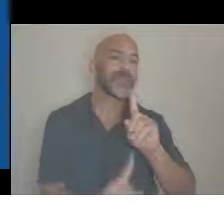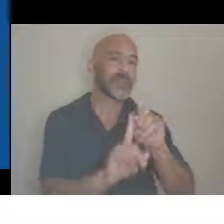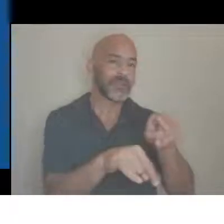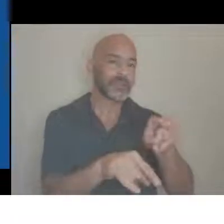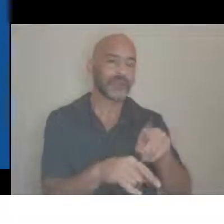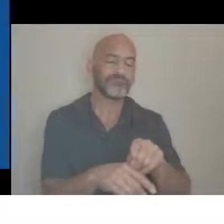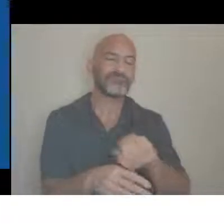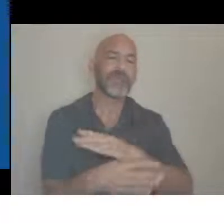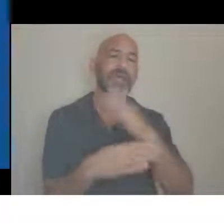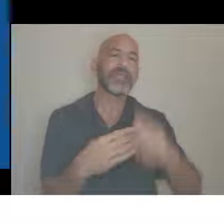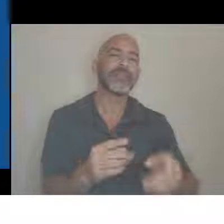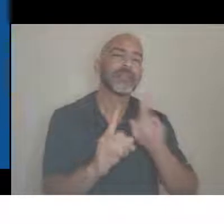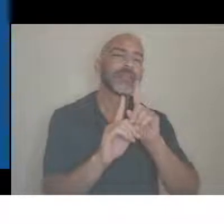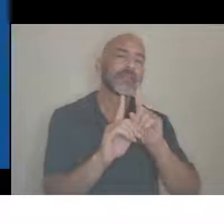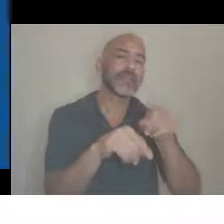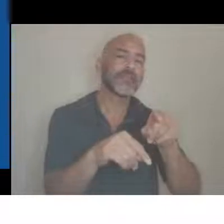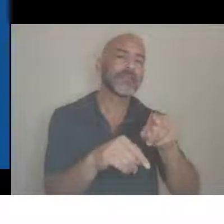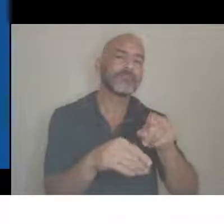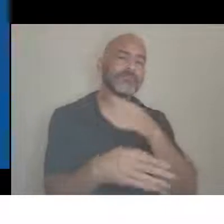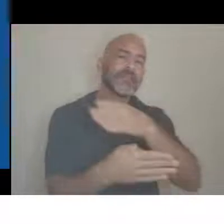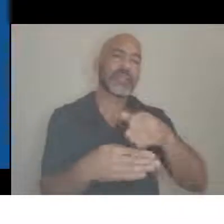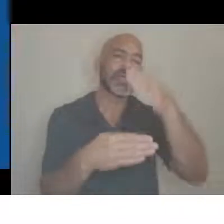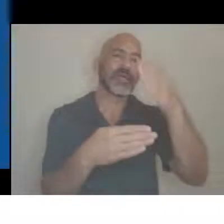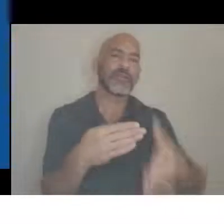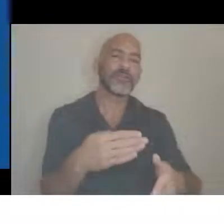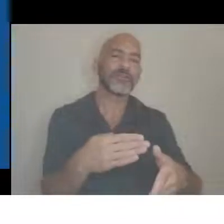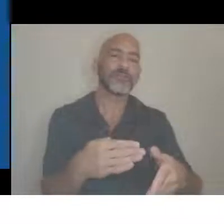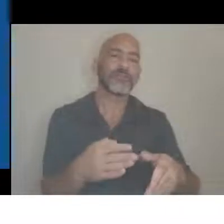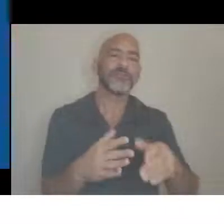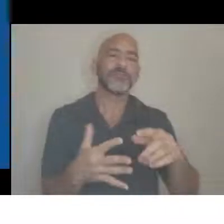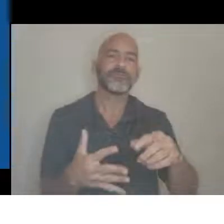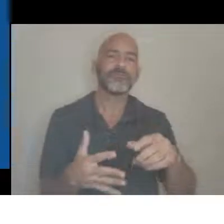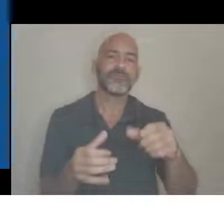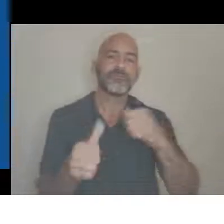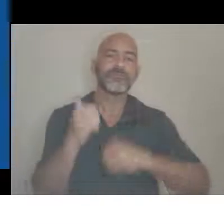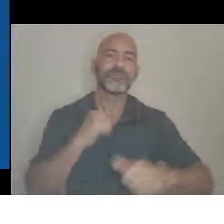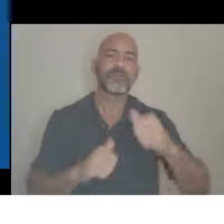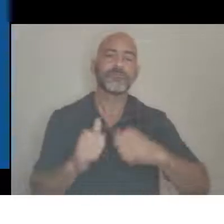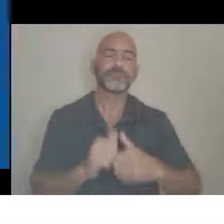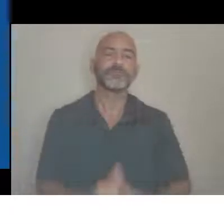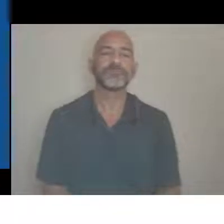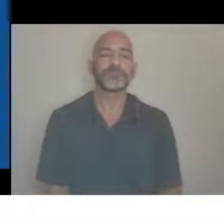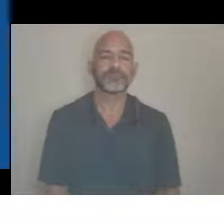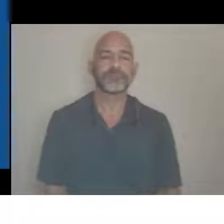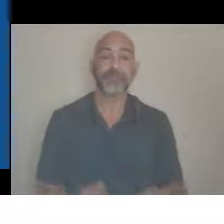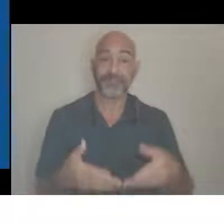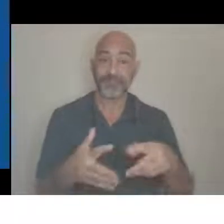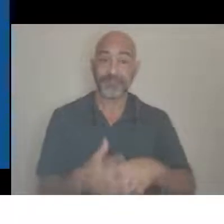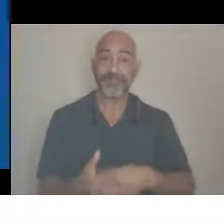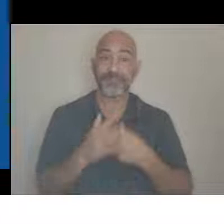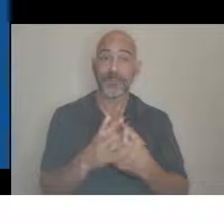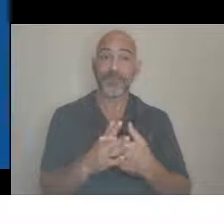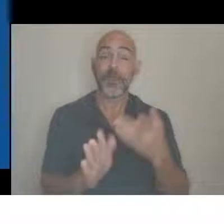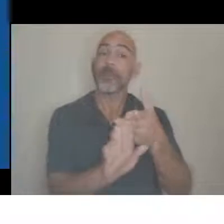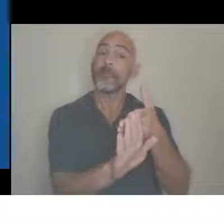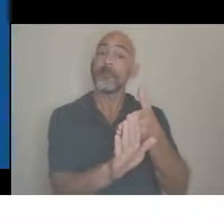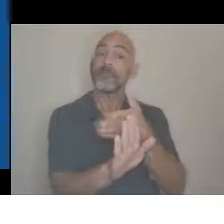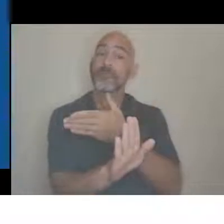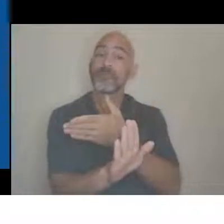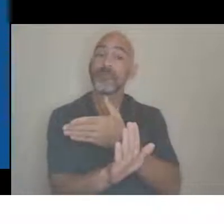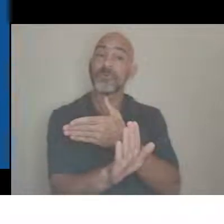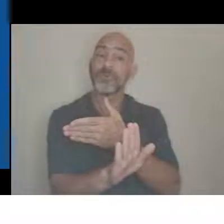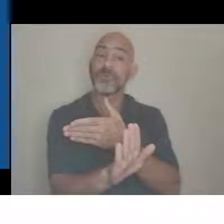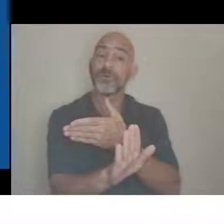And so let's get started. Before I go into what Disability Rights Louisiana is, a